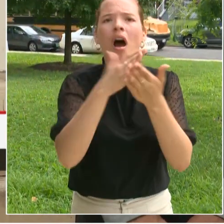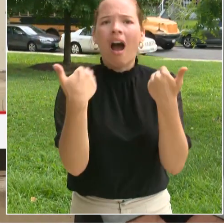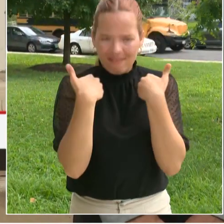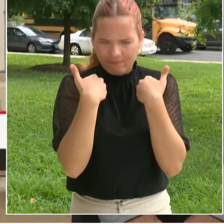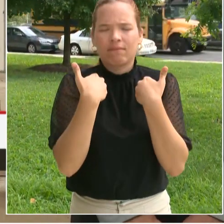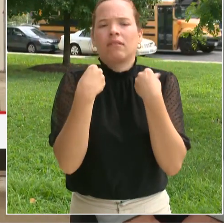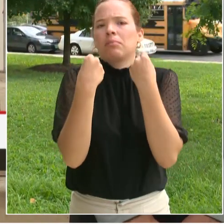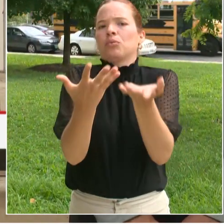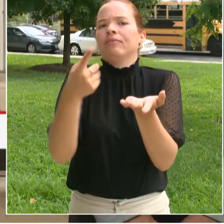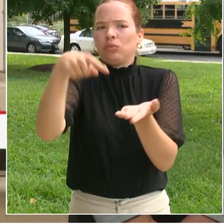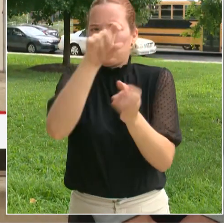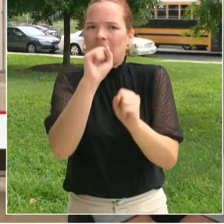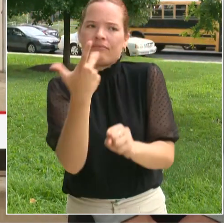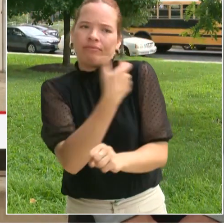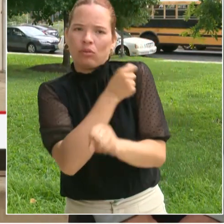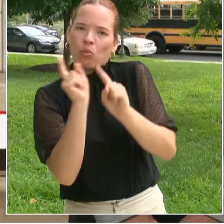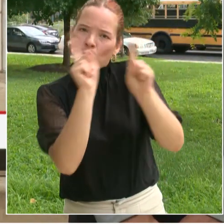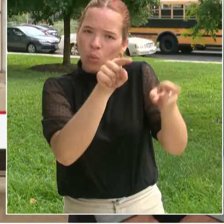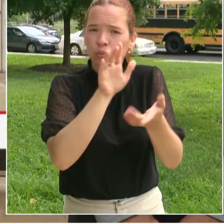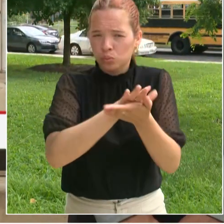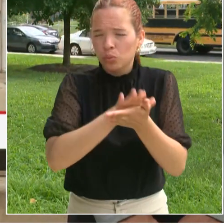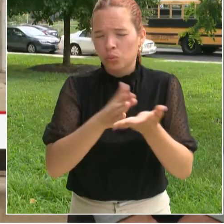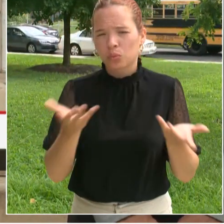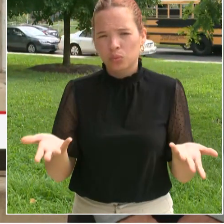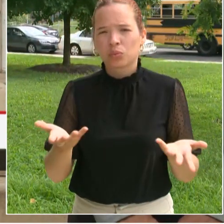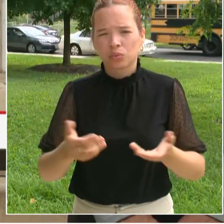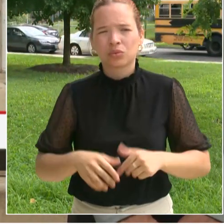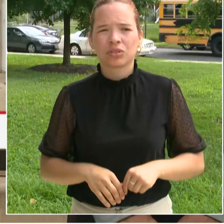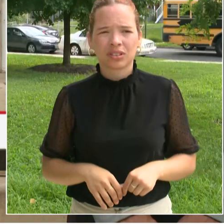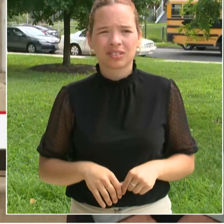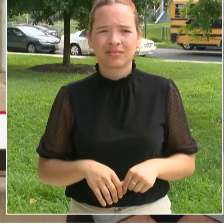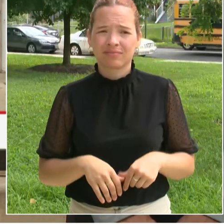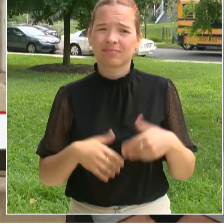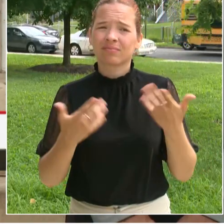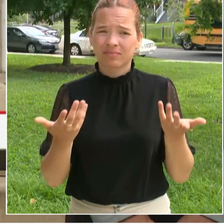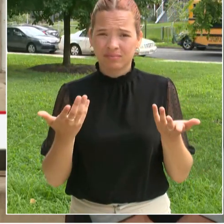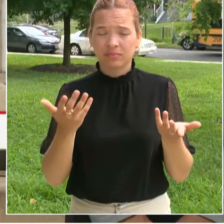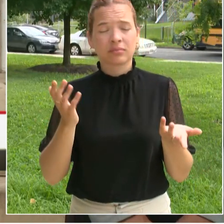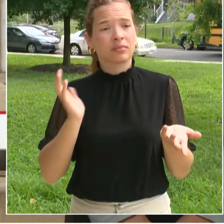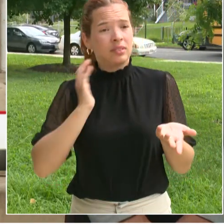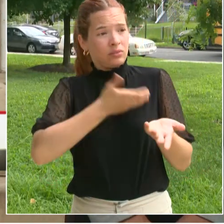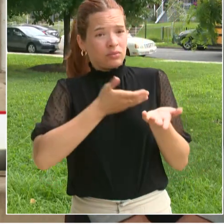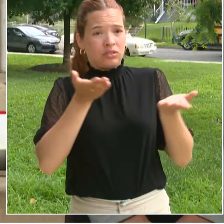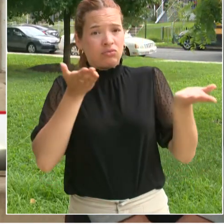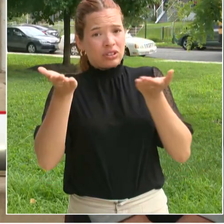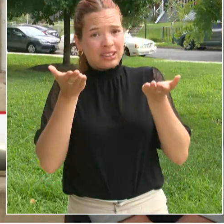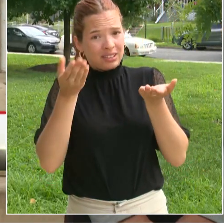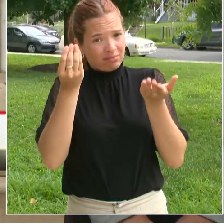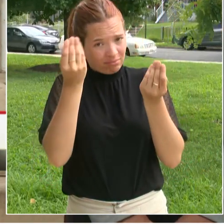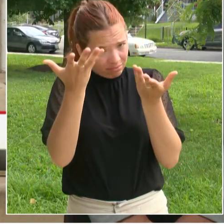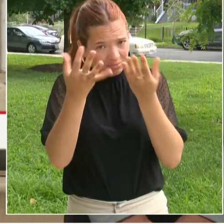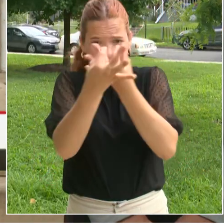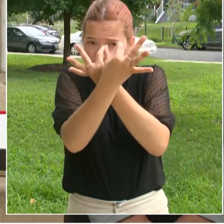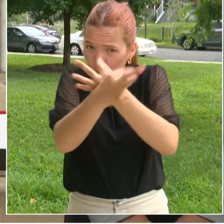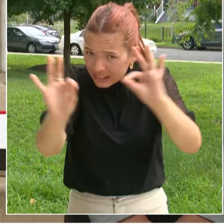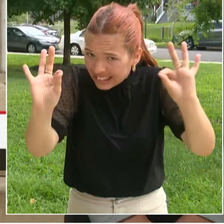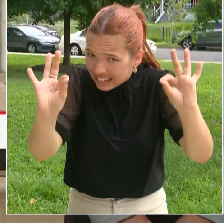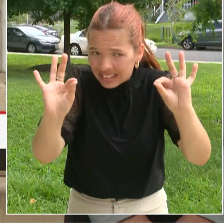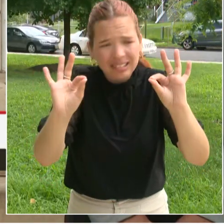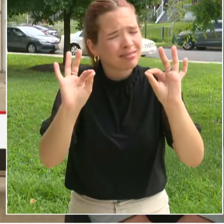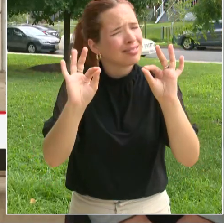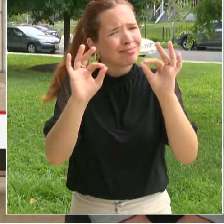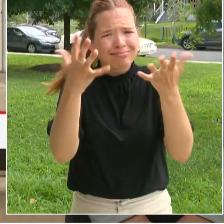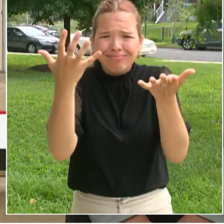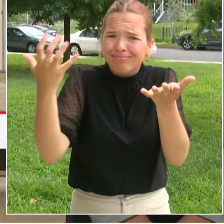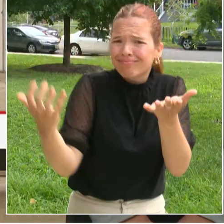and get sports participation physicals. Our services are free of charge to the families, so if they have private